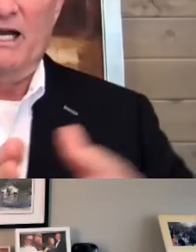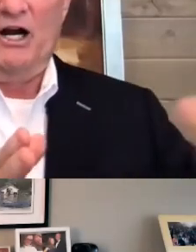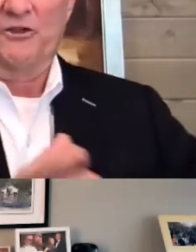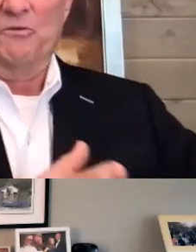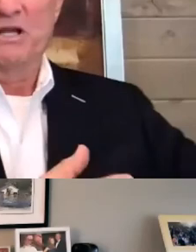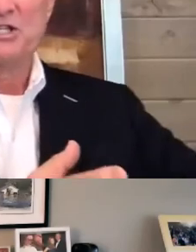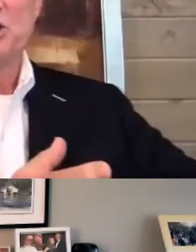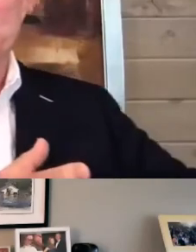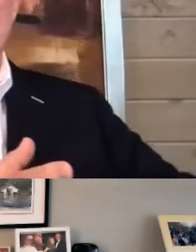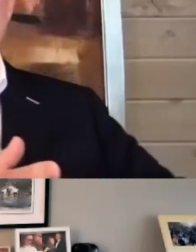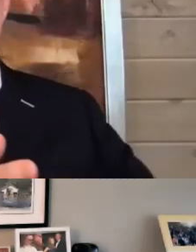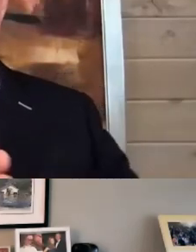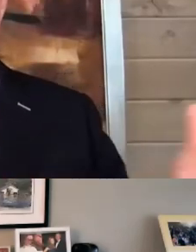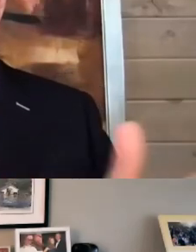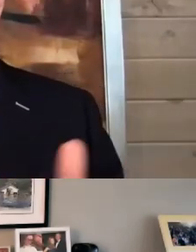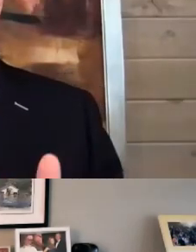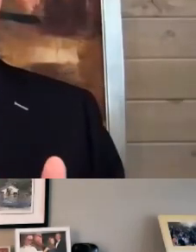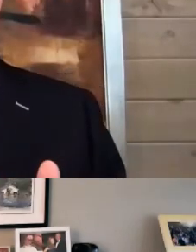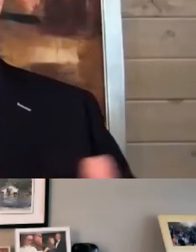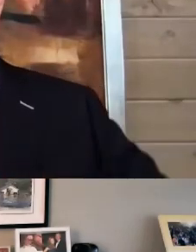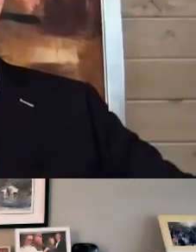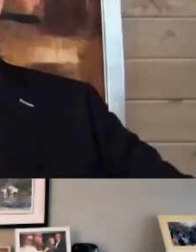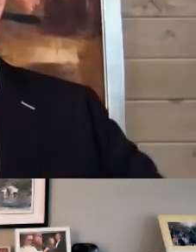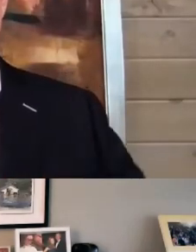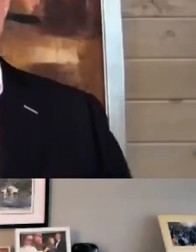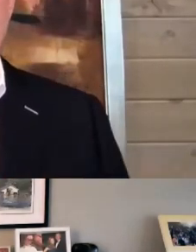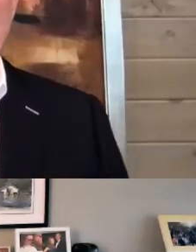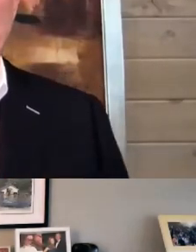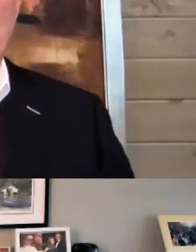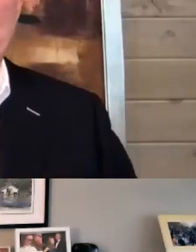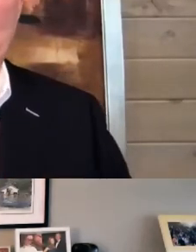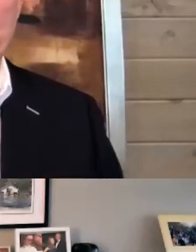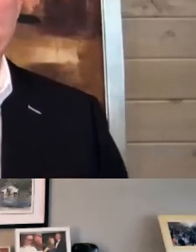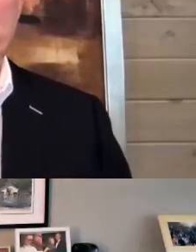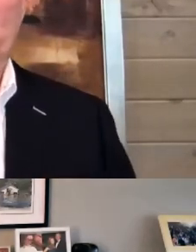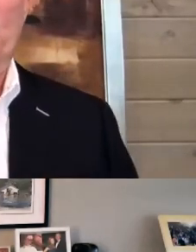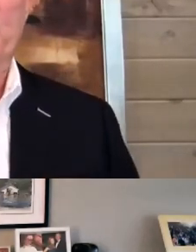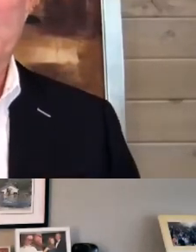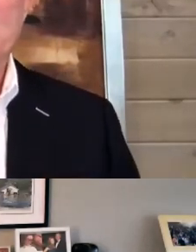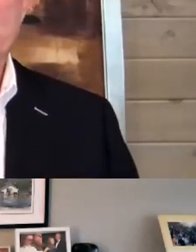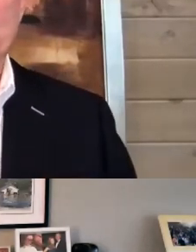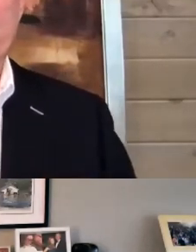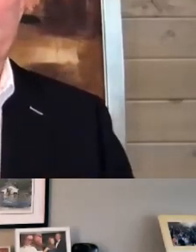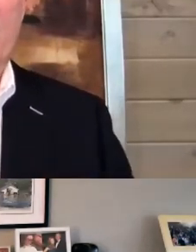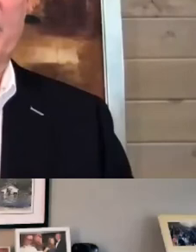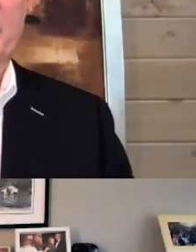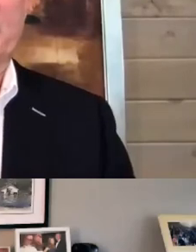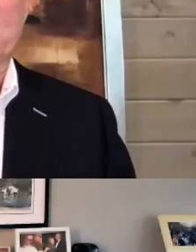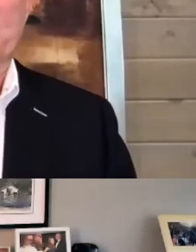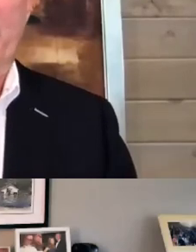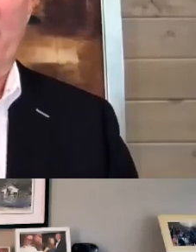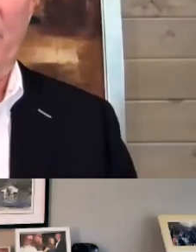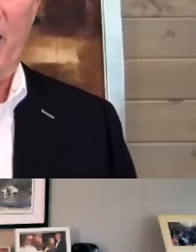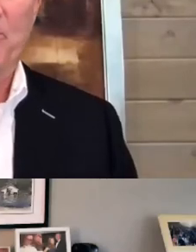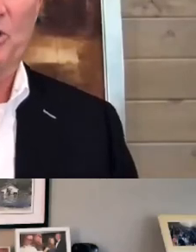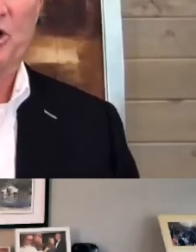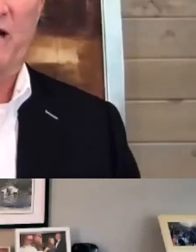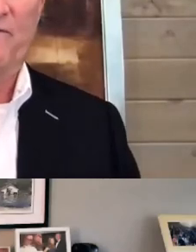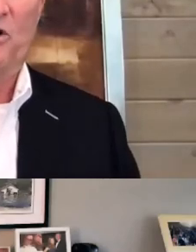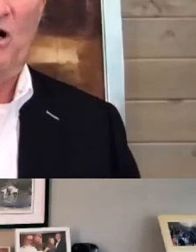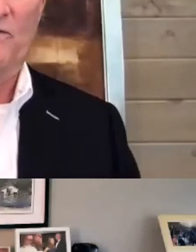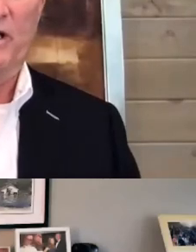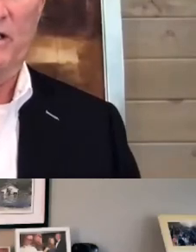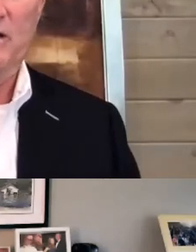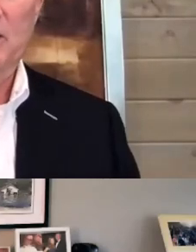either business schools and or the law schools for pro bono support for an idea that you may have. Again, I put